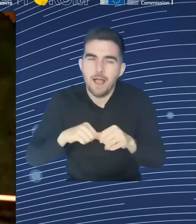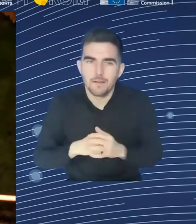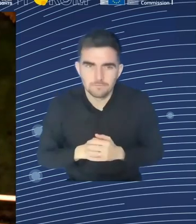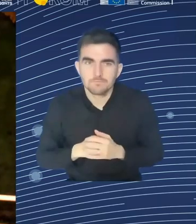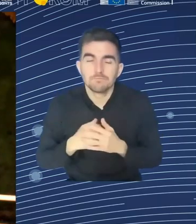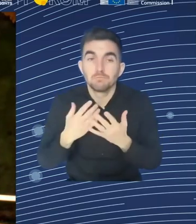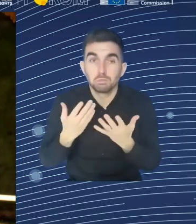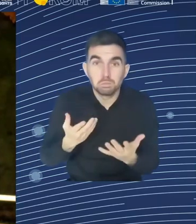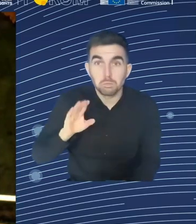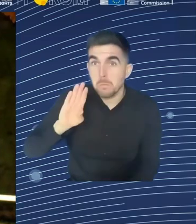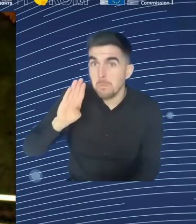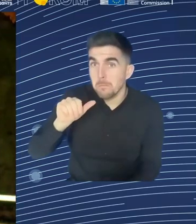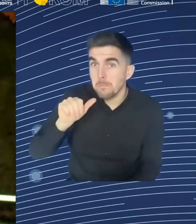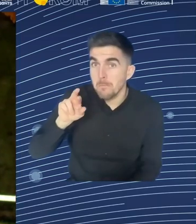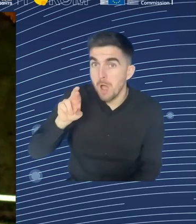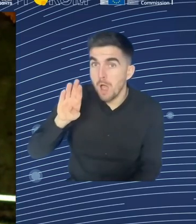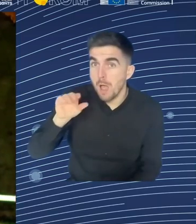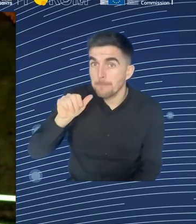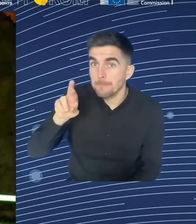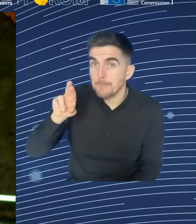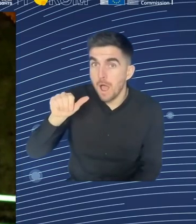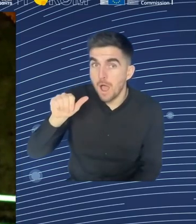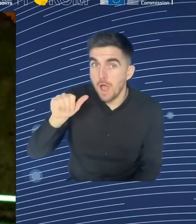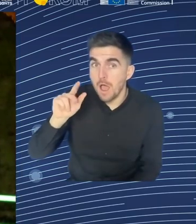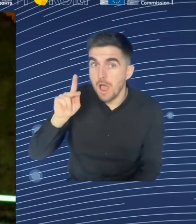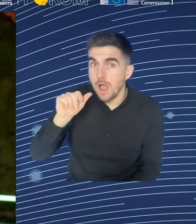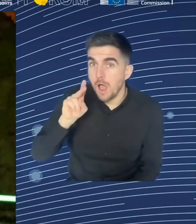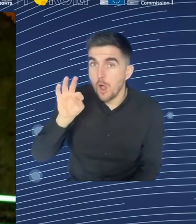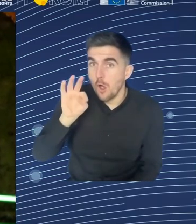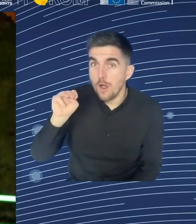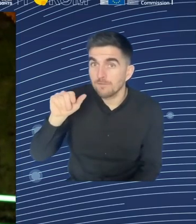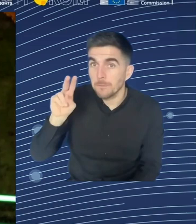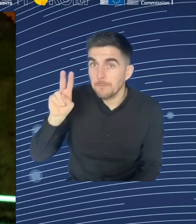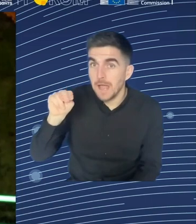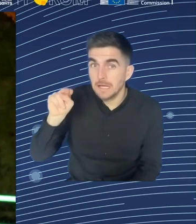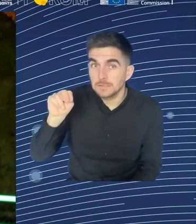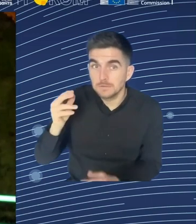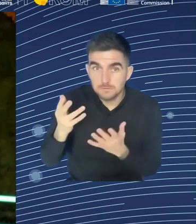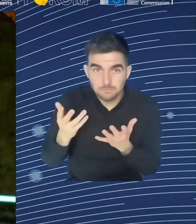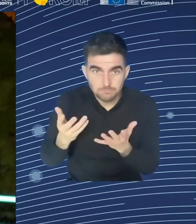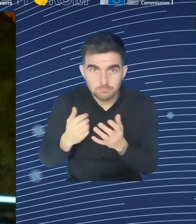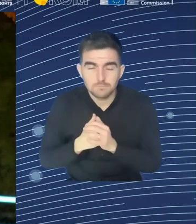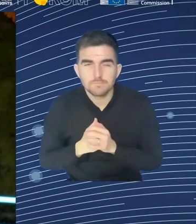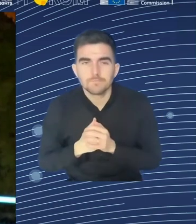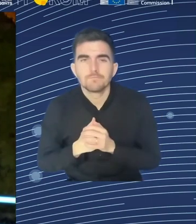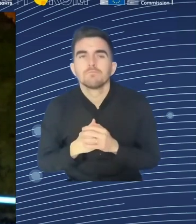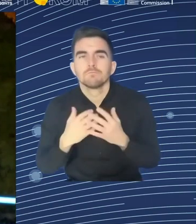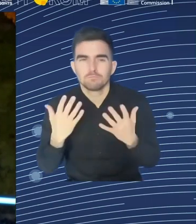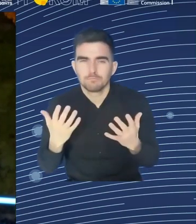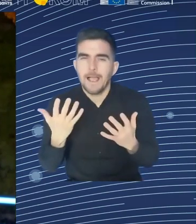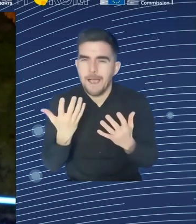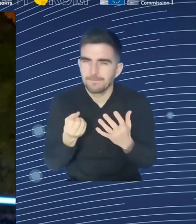it could concern over 200 million people who are now active in the labor market. So